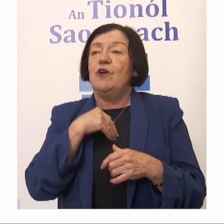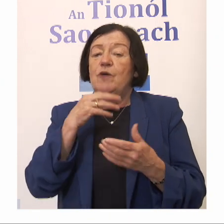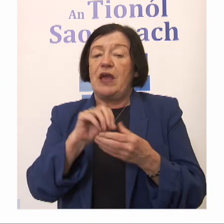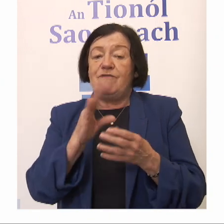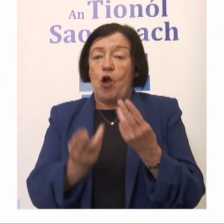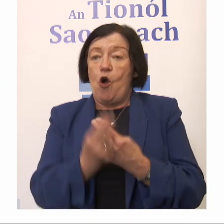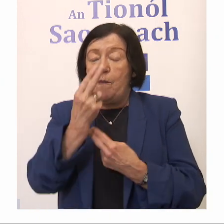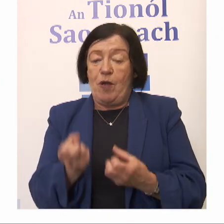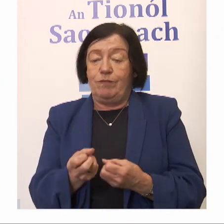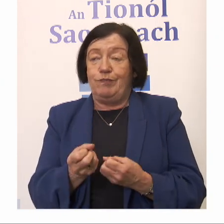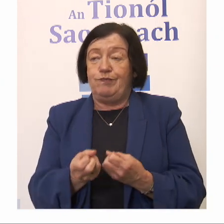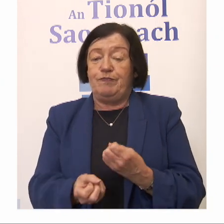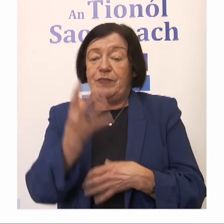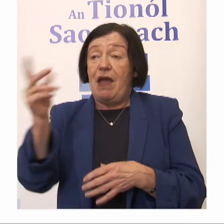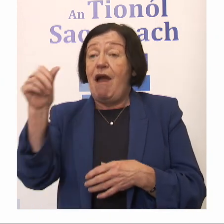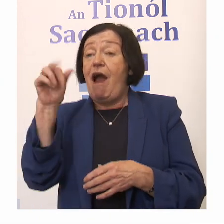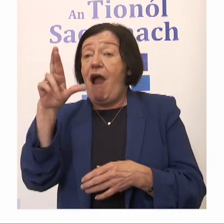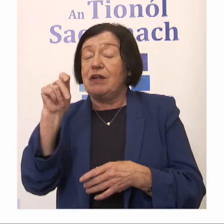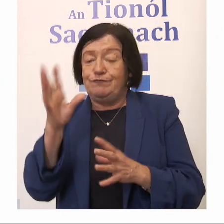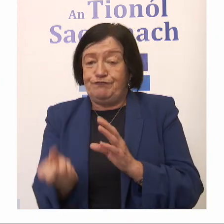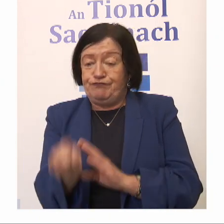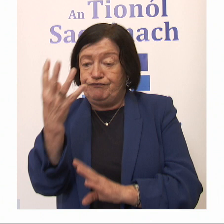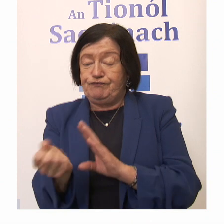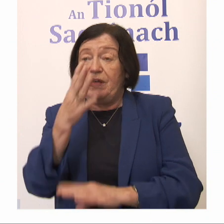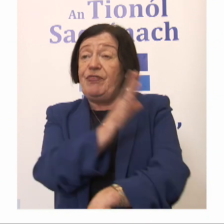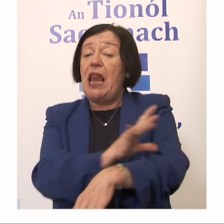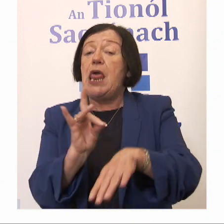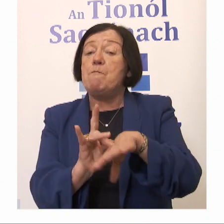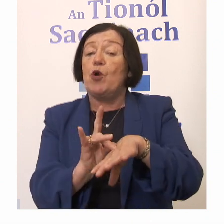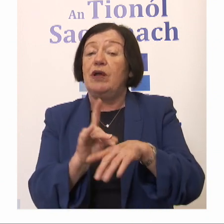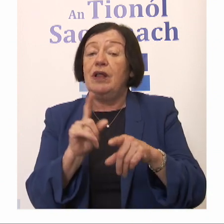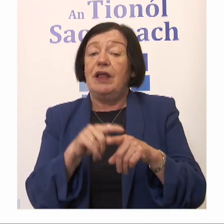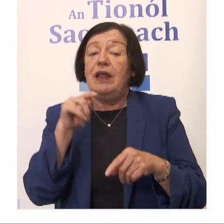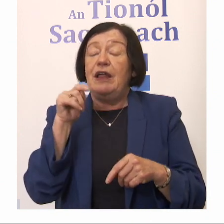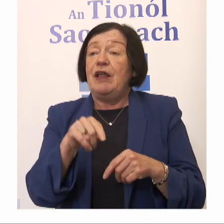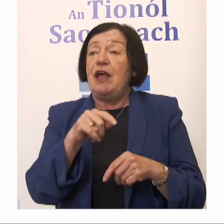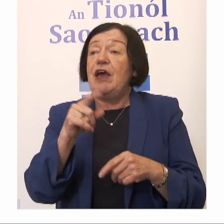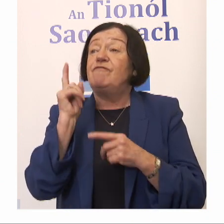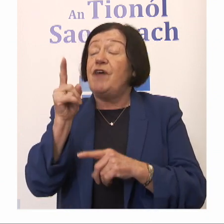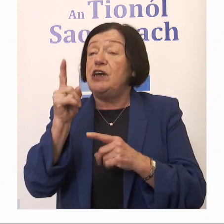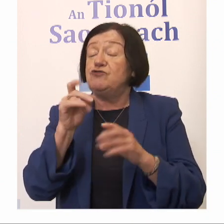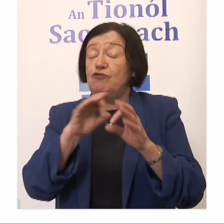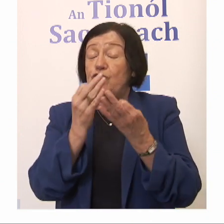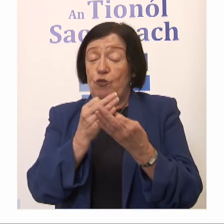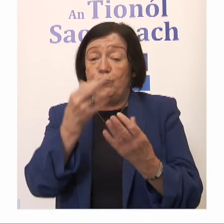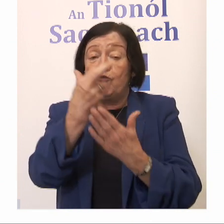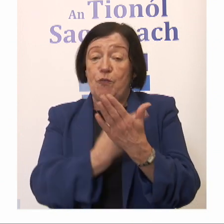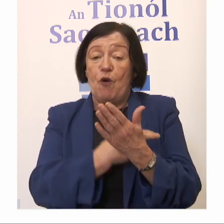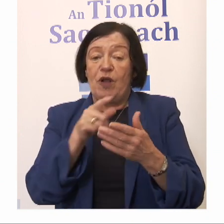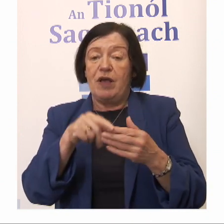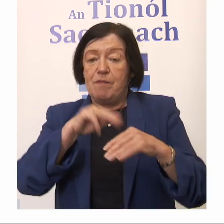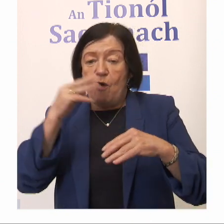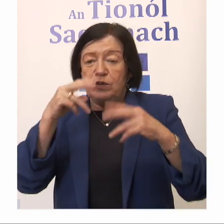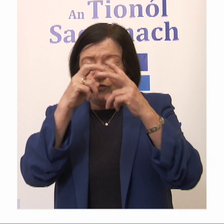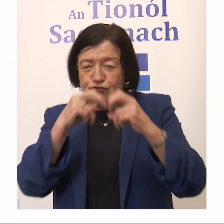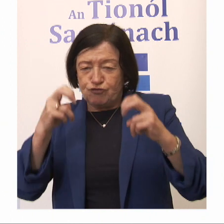uploaded or rather ART has uploaded the Limerick implementation advisory group report and the Oireachtas pre-legitative scrutiny paper